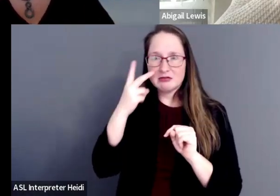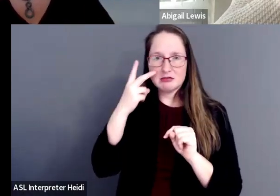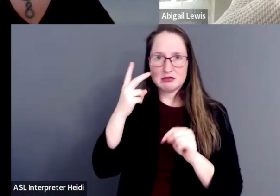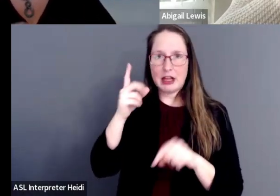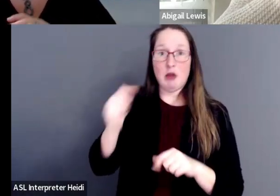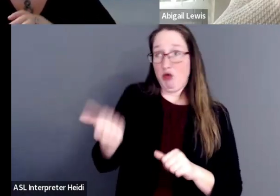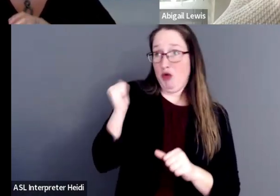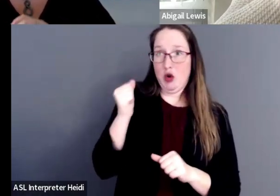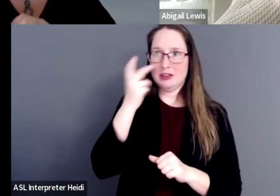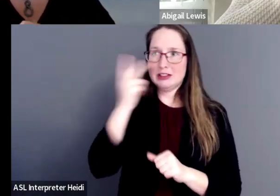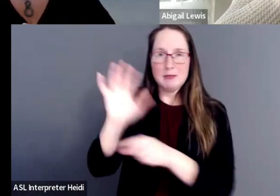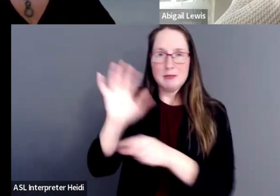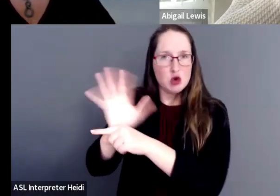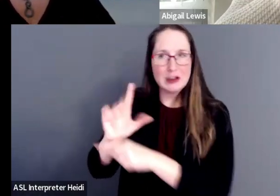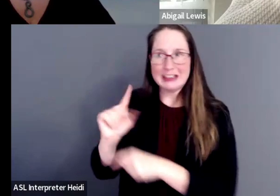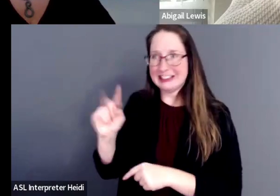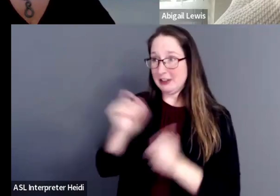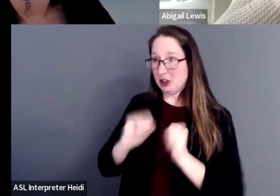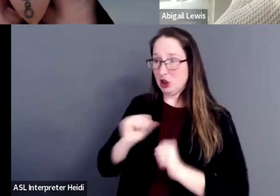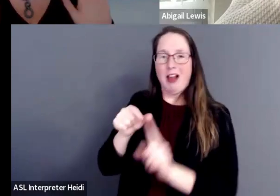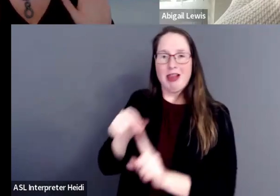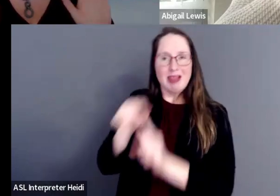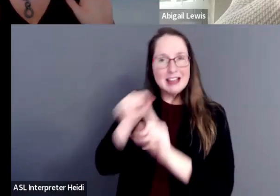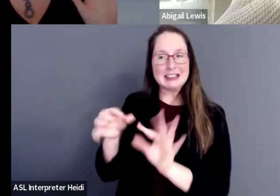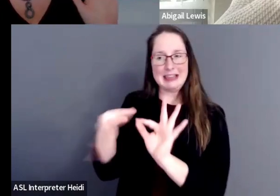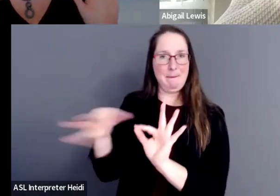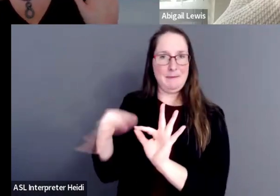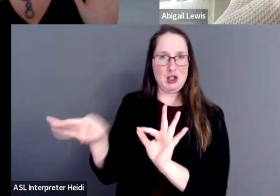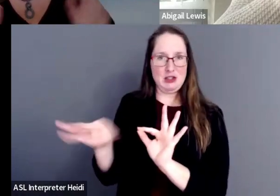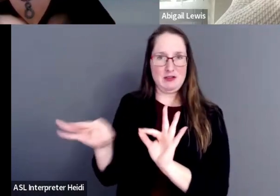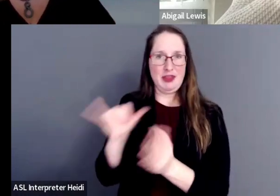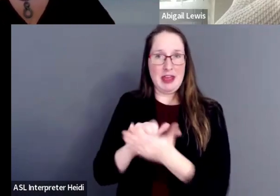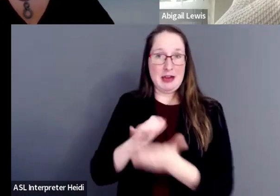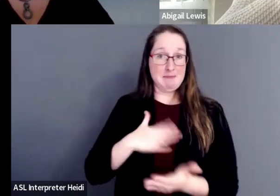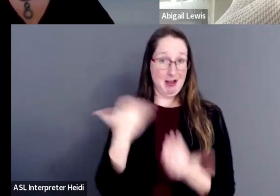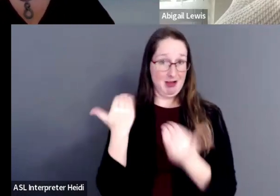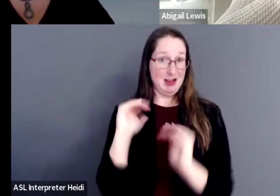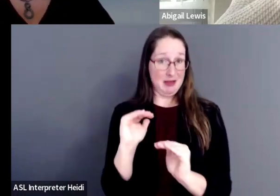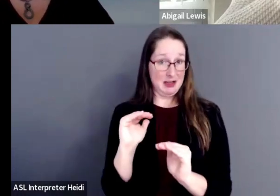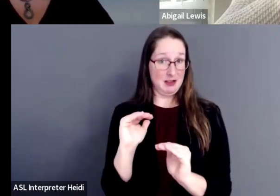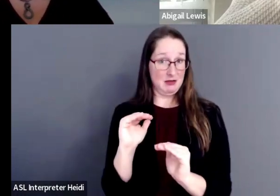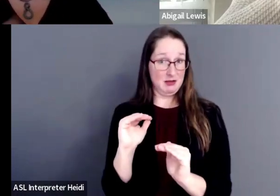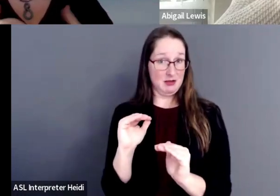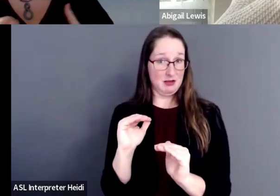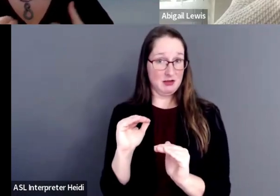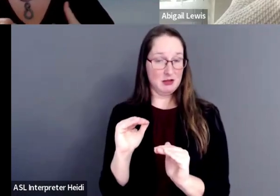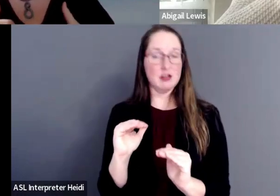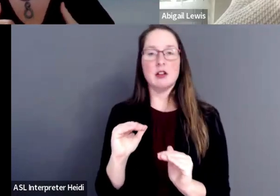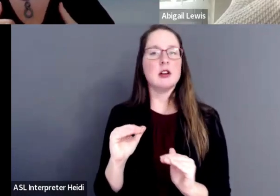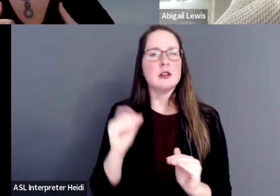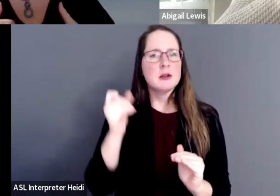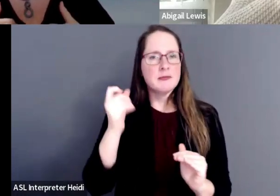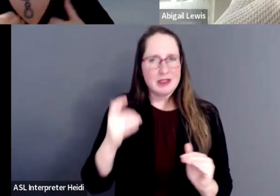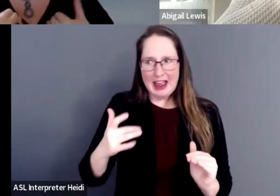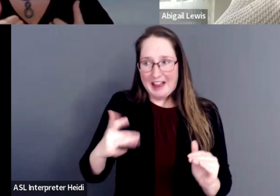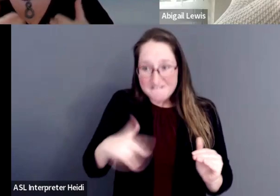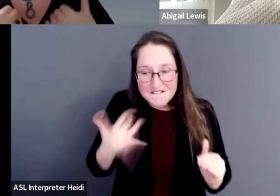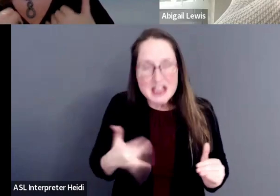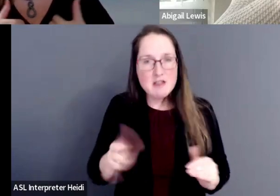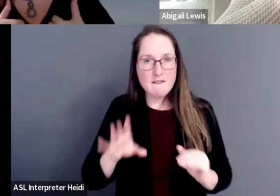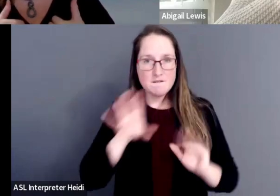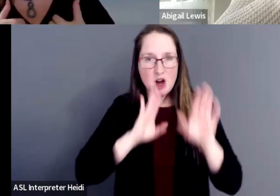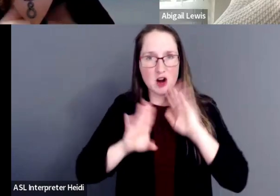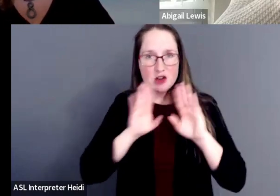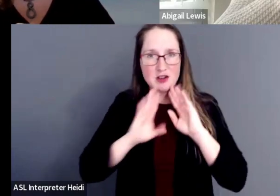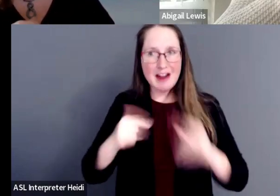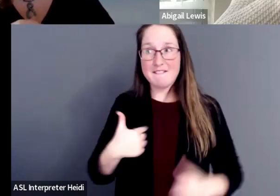TV show unless it has captioning. That's my limit. And because I feel the frustration I feel